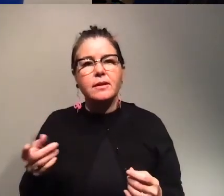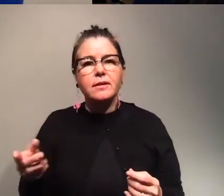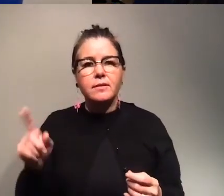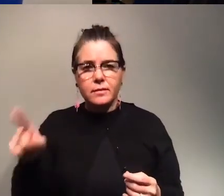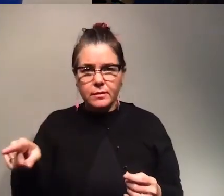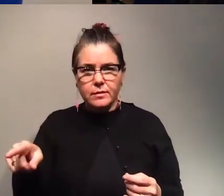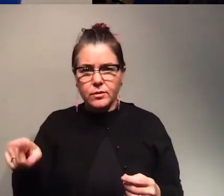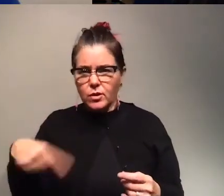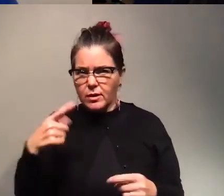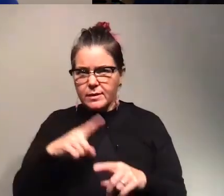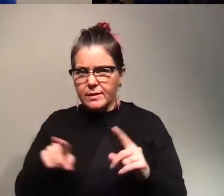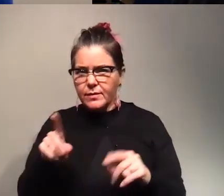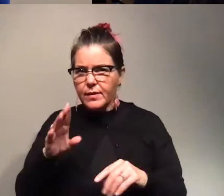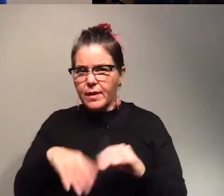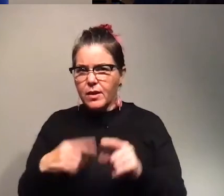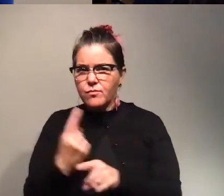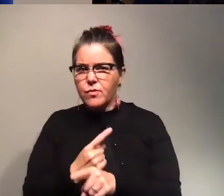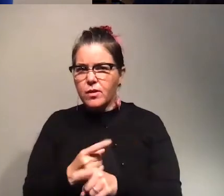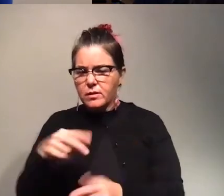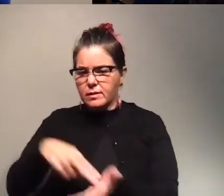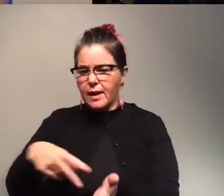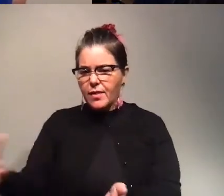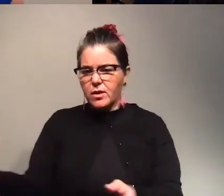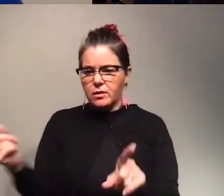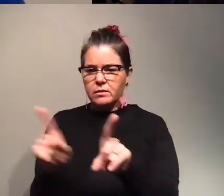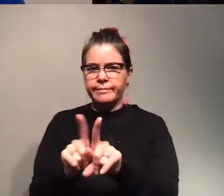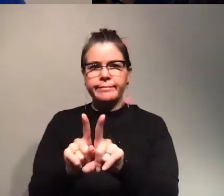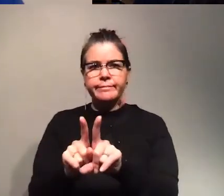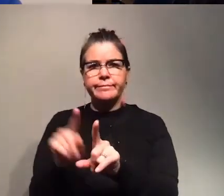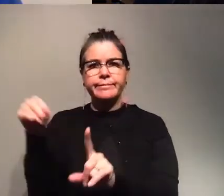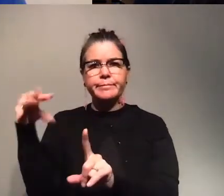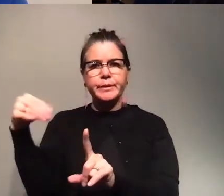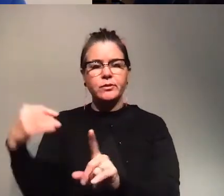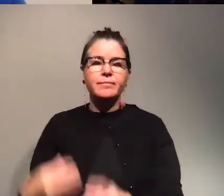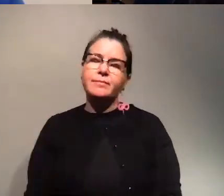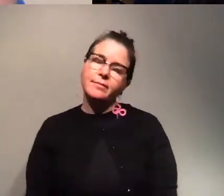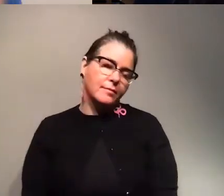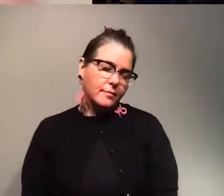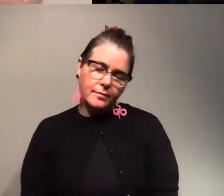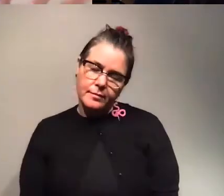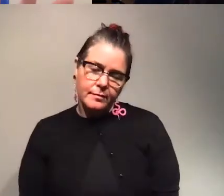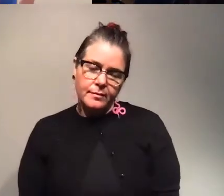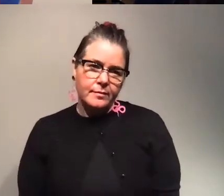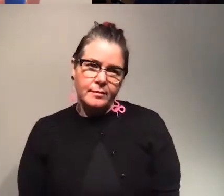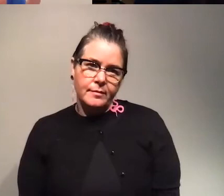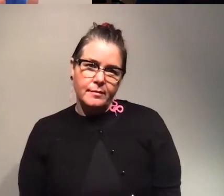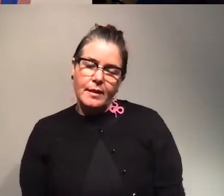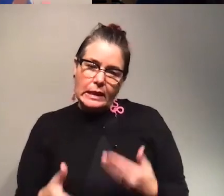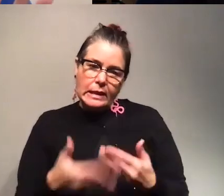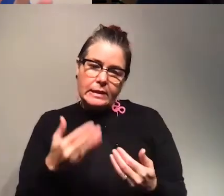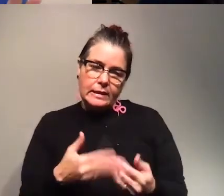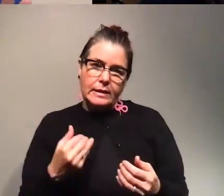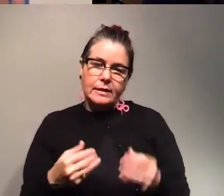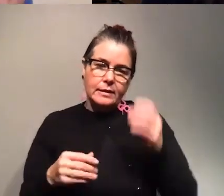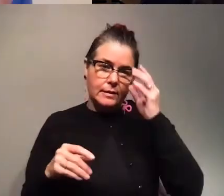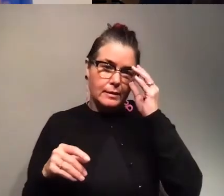you look different than the average just stand there next to the door to take a picture you know right right that's that's easier but then